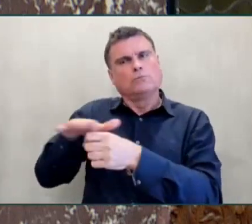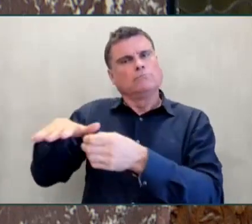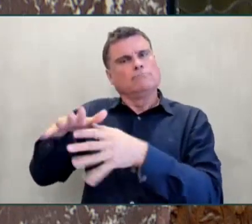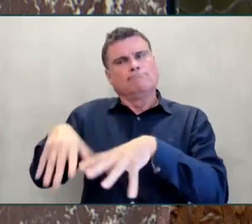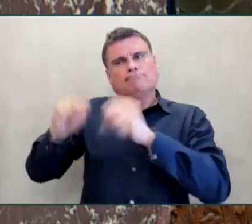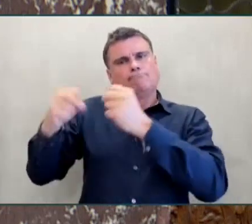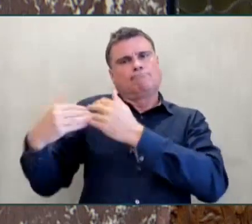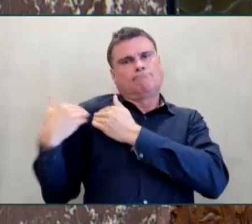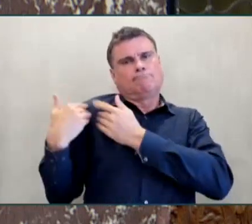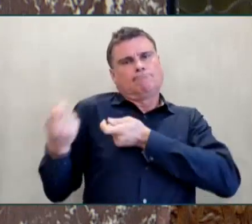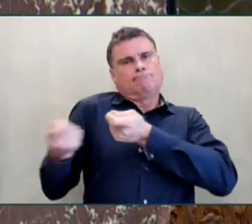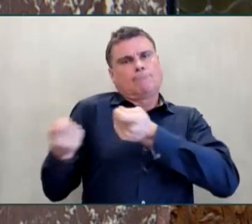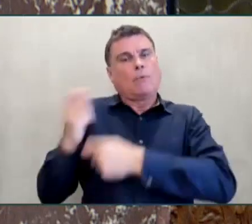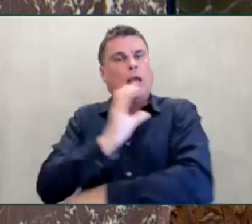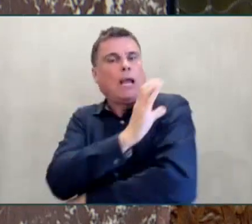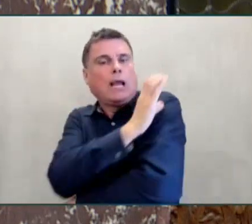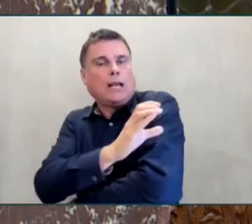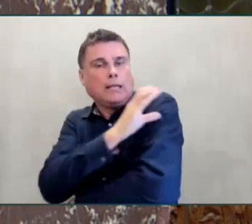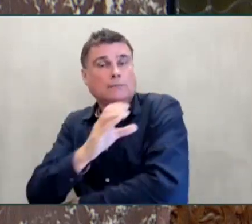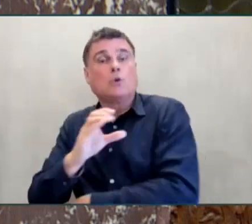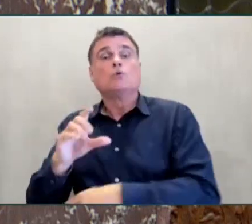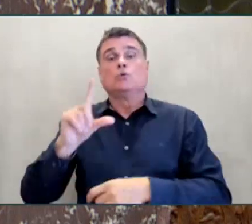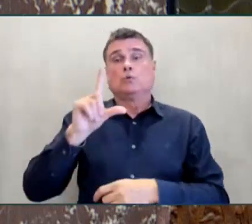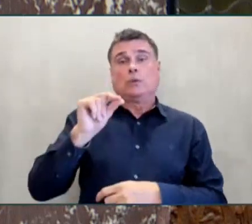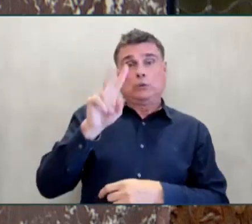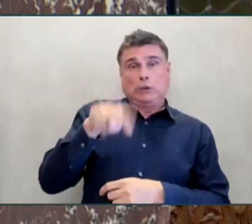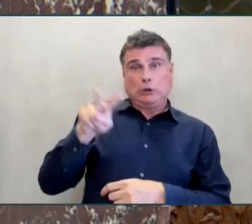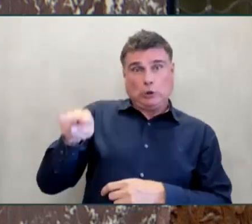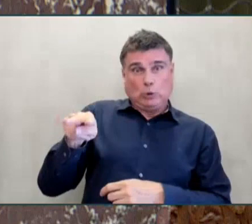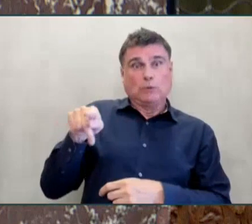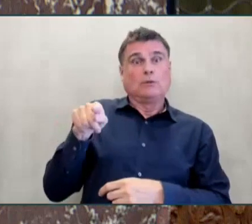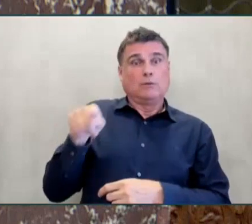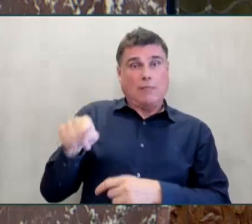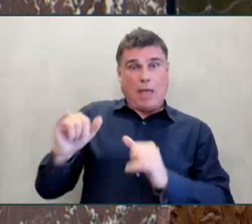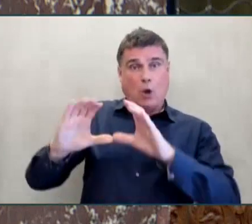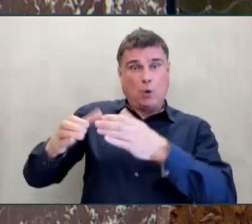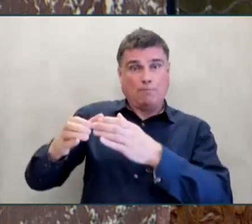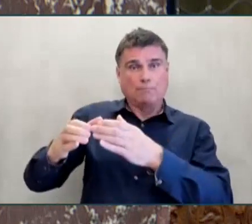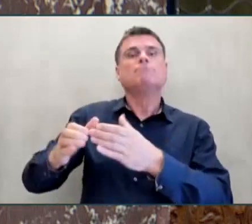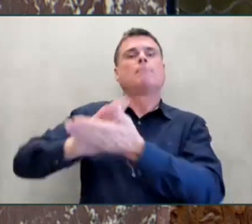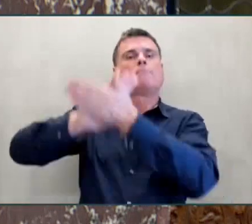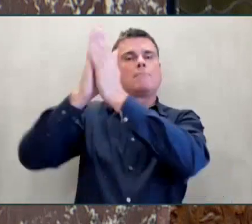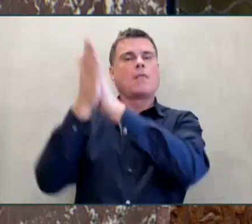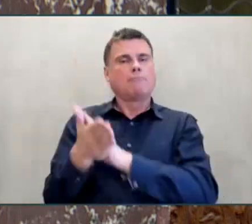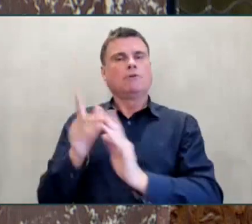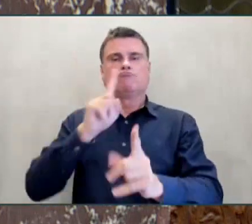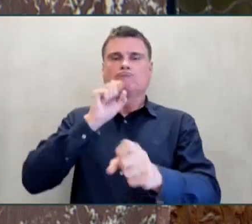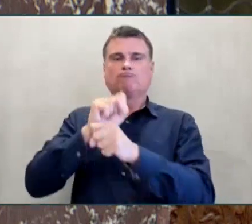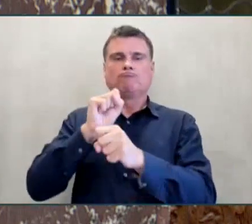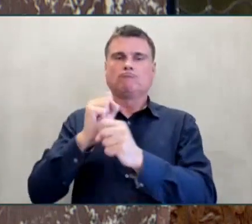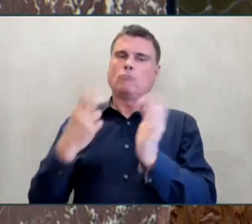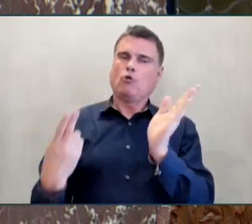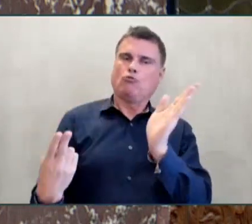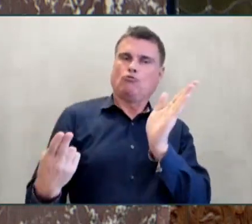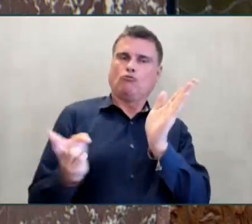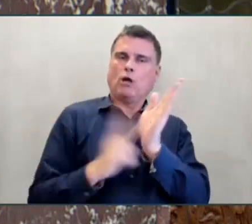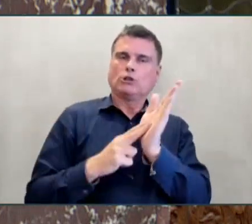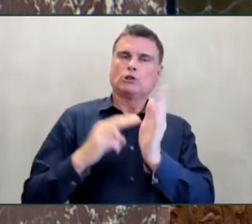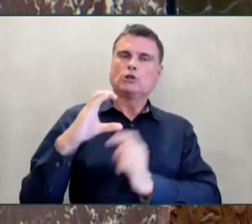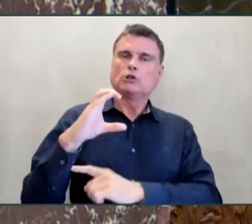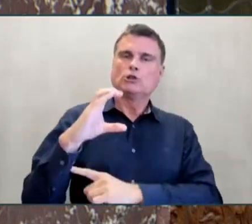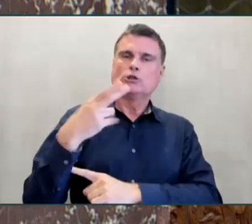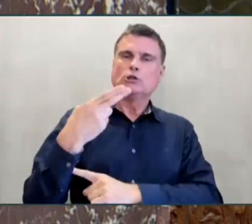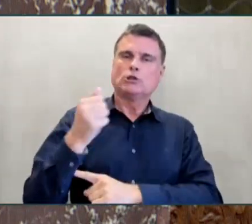achieved registered charitable status, which enabled them to act on their phased approach, starting with the provision of affordable